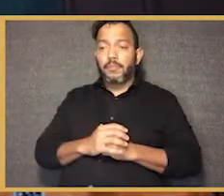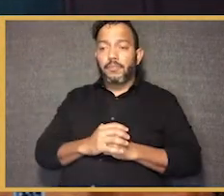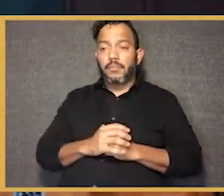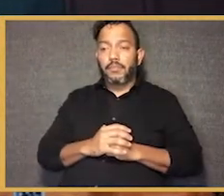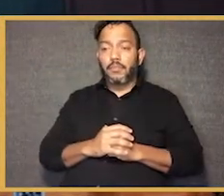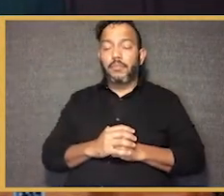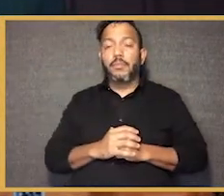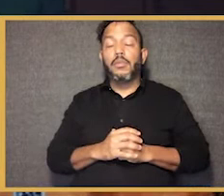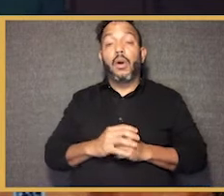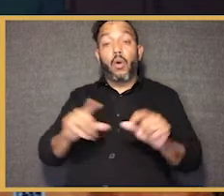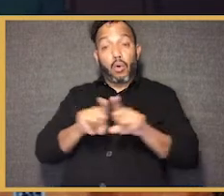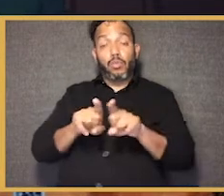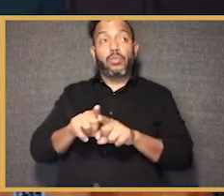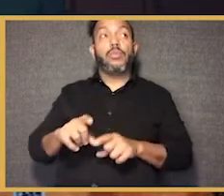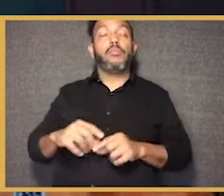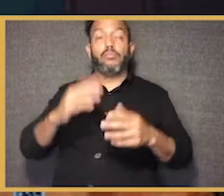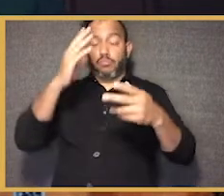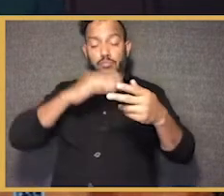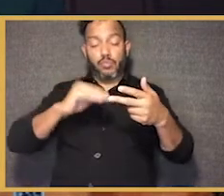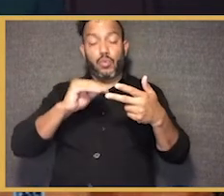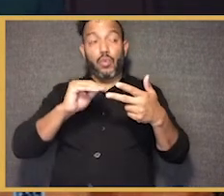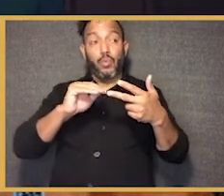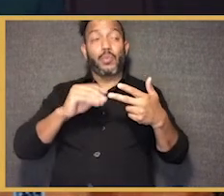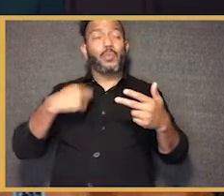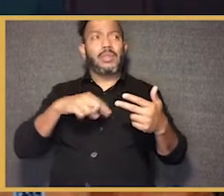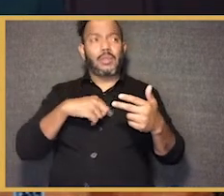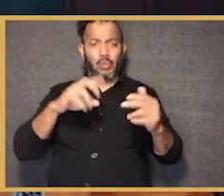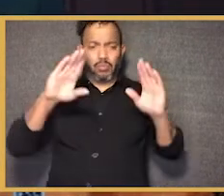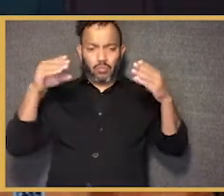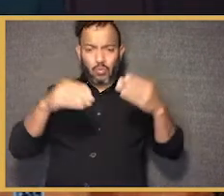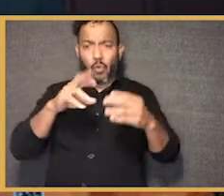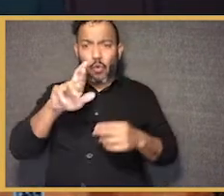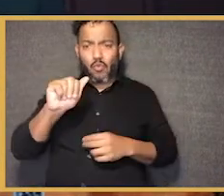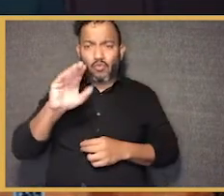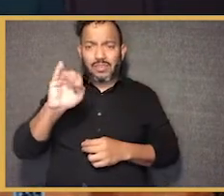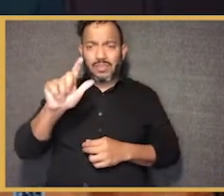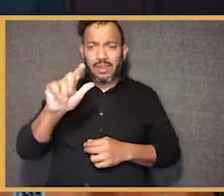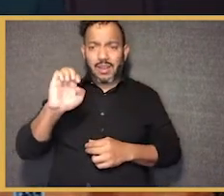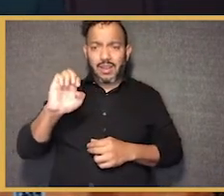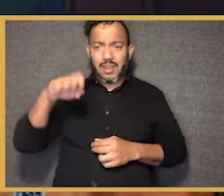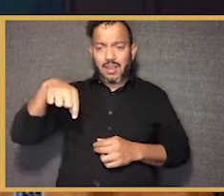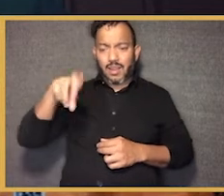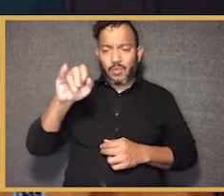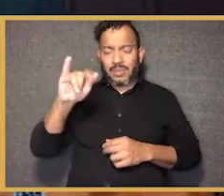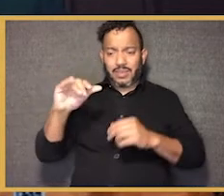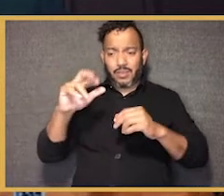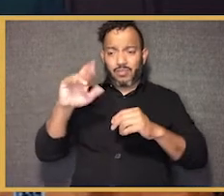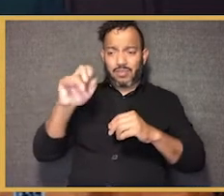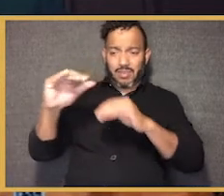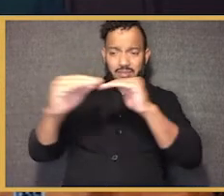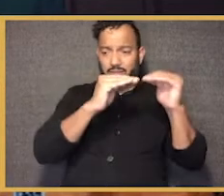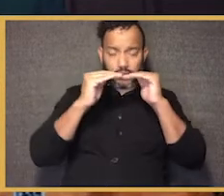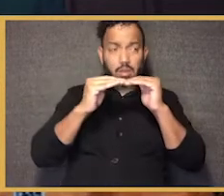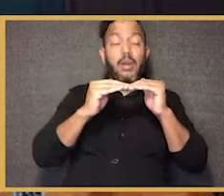of trauma. Then I would also say we have to also center issues of racial equity in our conversations about